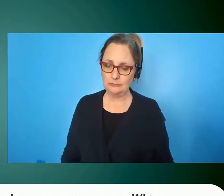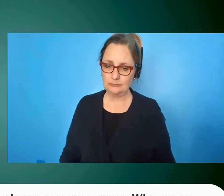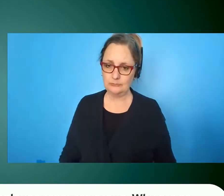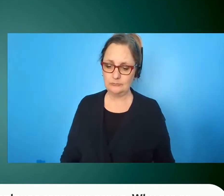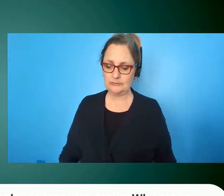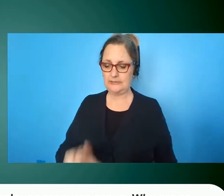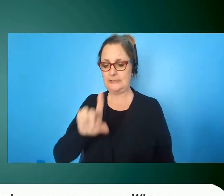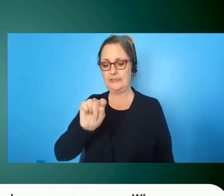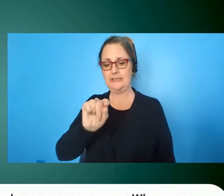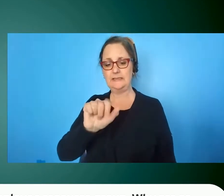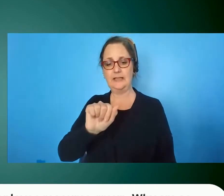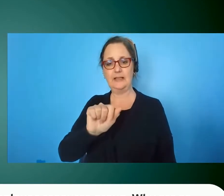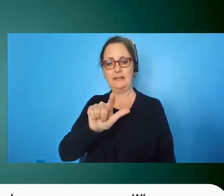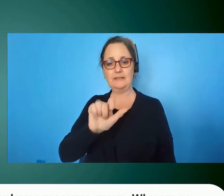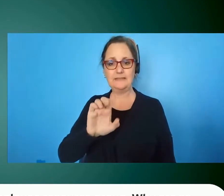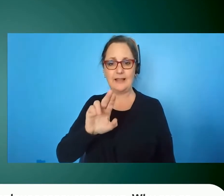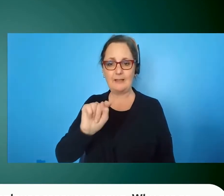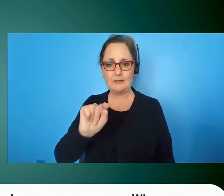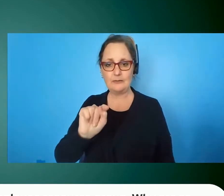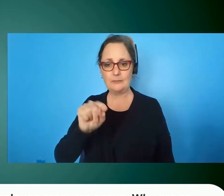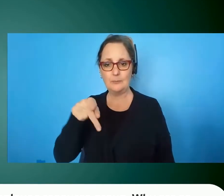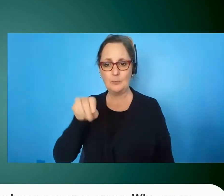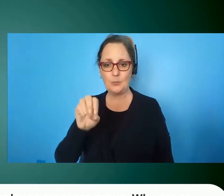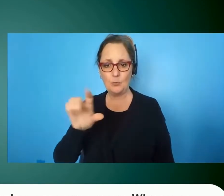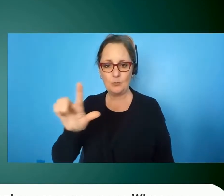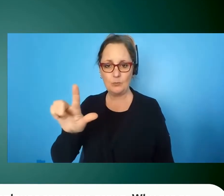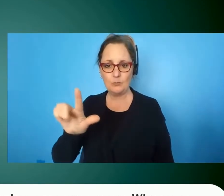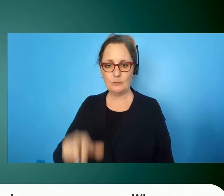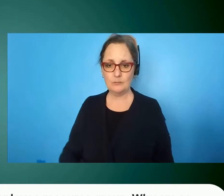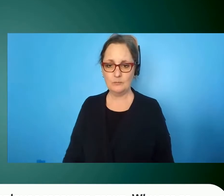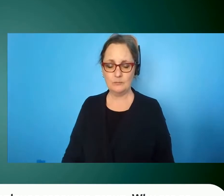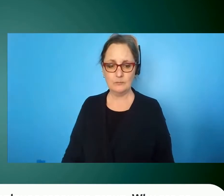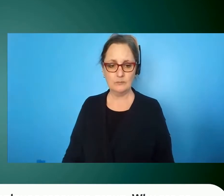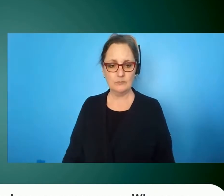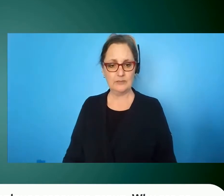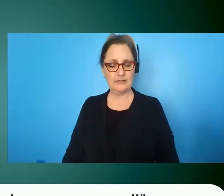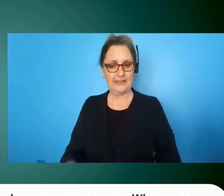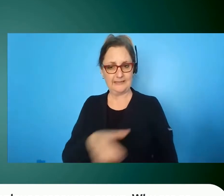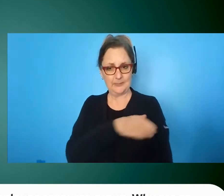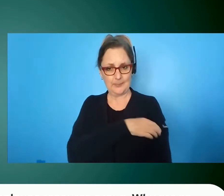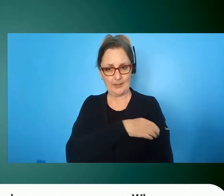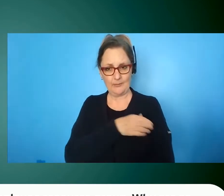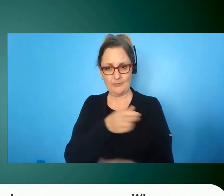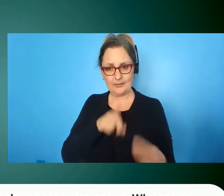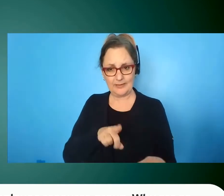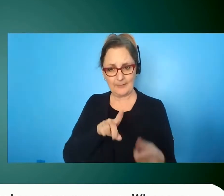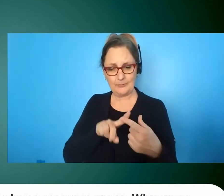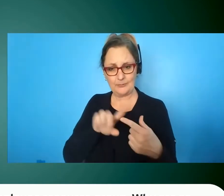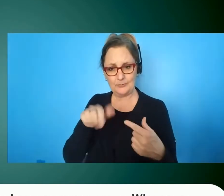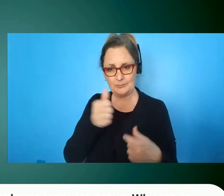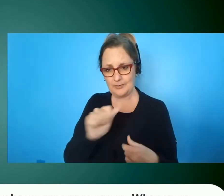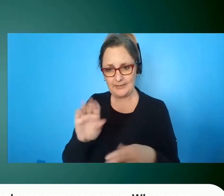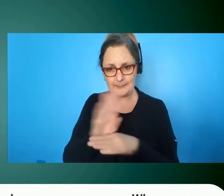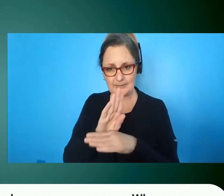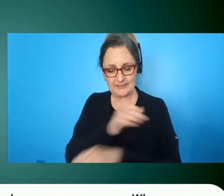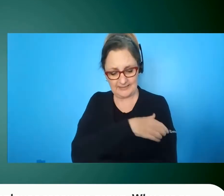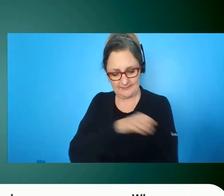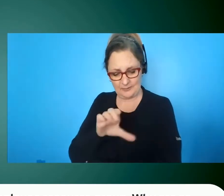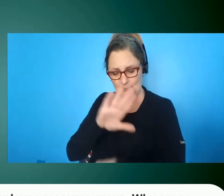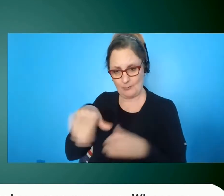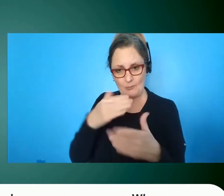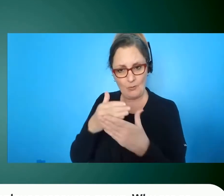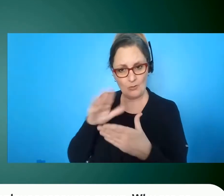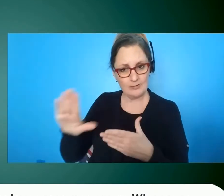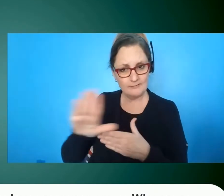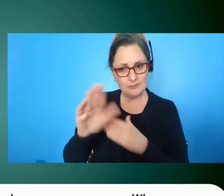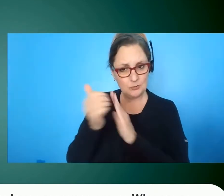the power and the impact that can happen to any business if you do empower all of your talent and you make it sell for people to